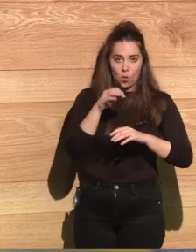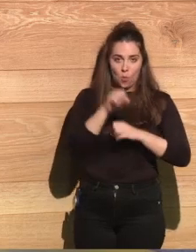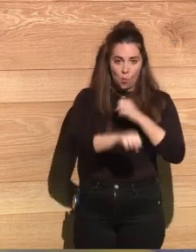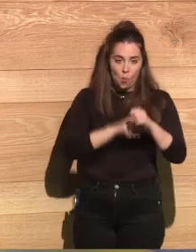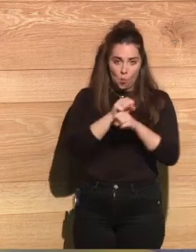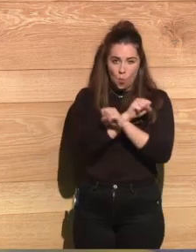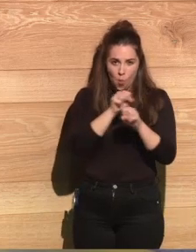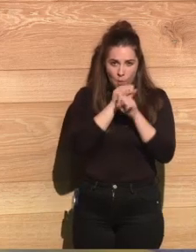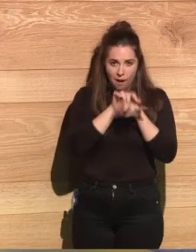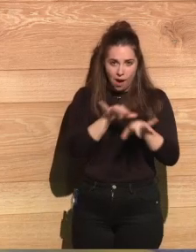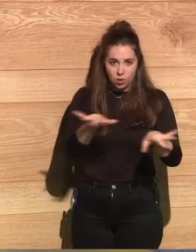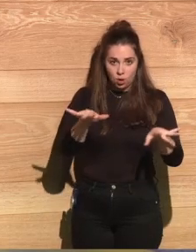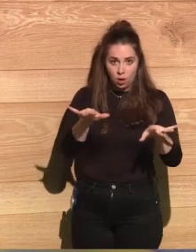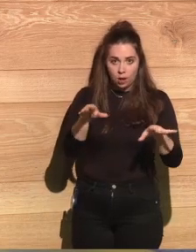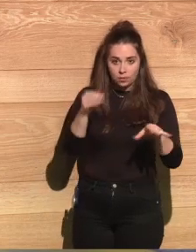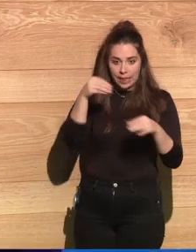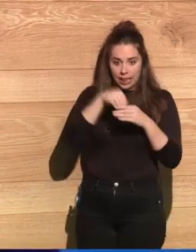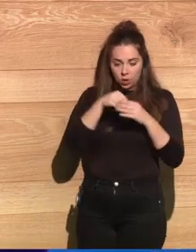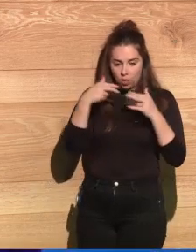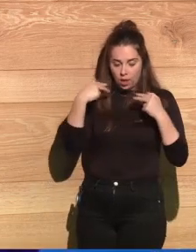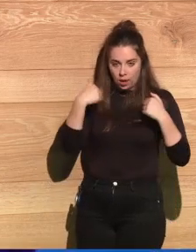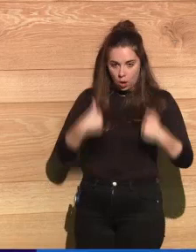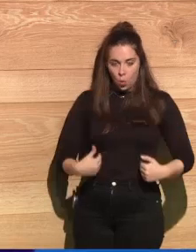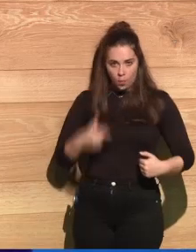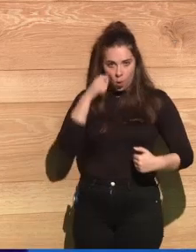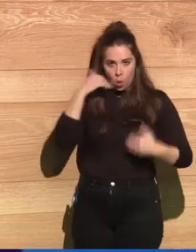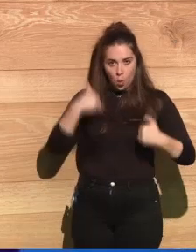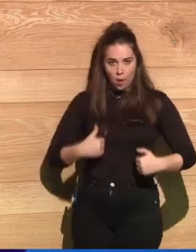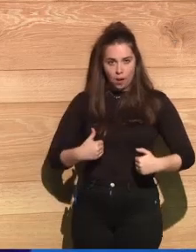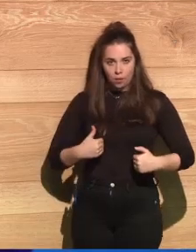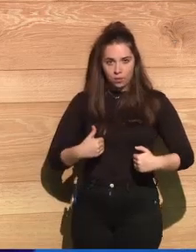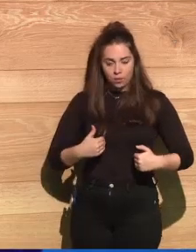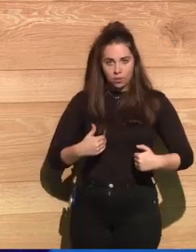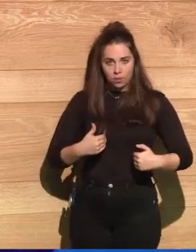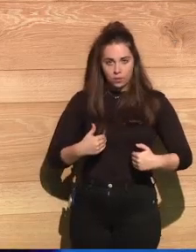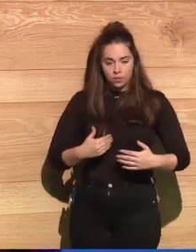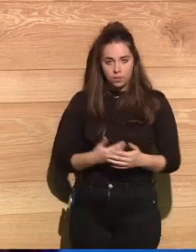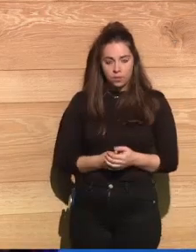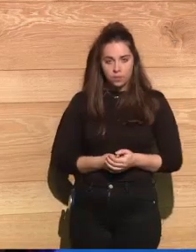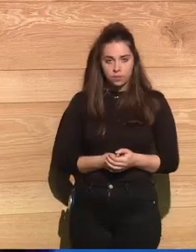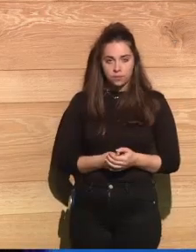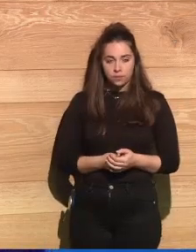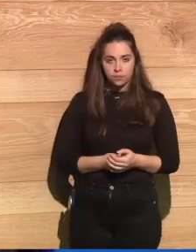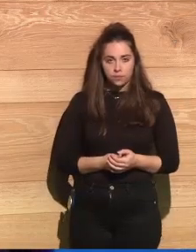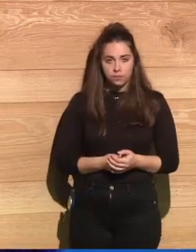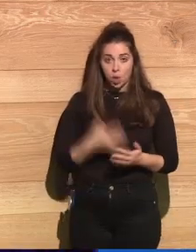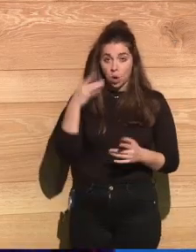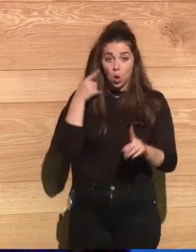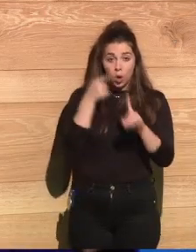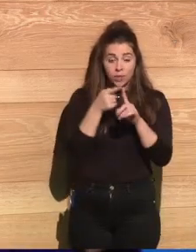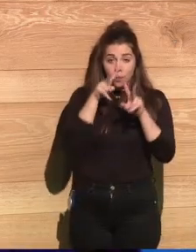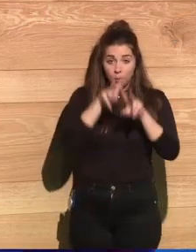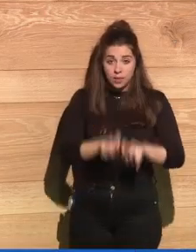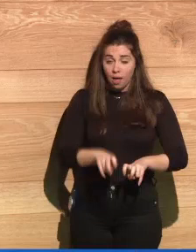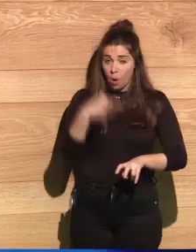human body. That was the sole purpose of the research. Not to